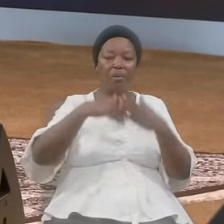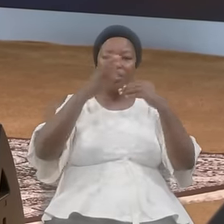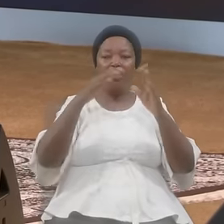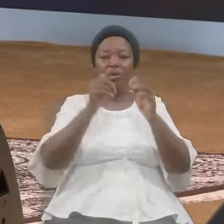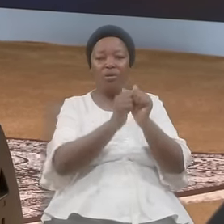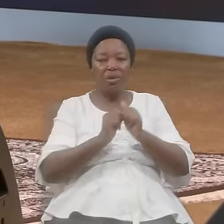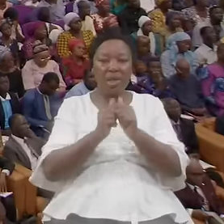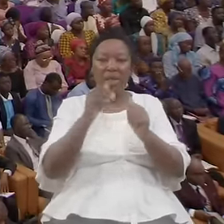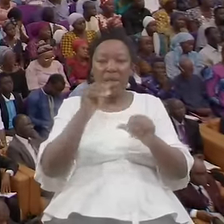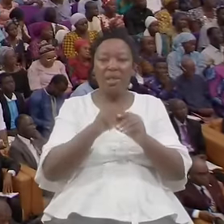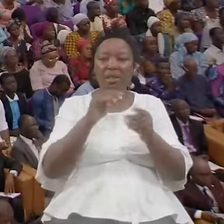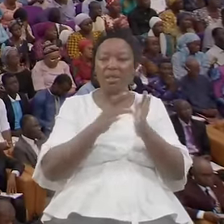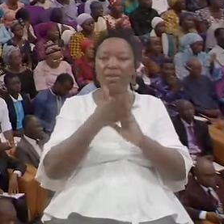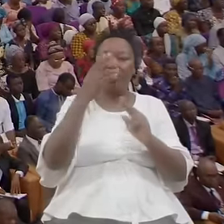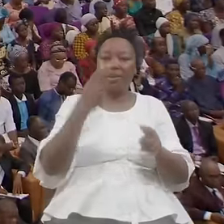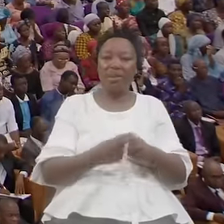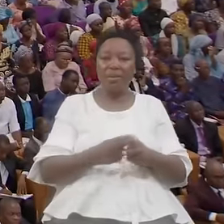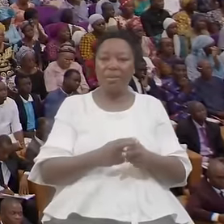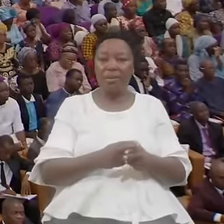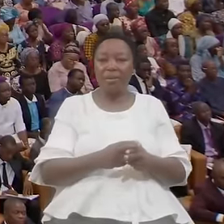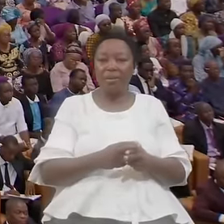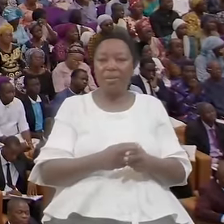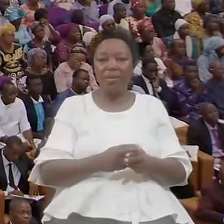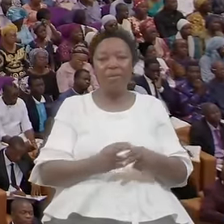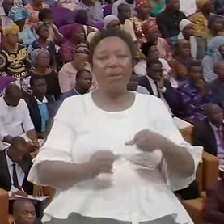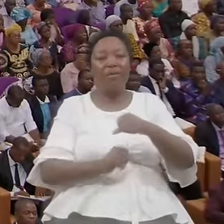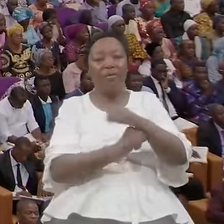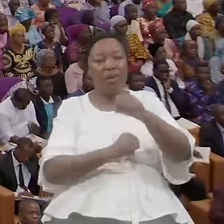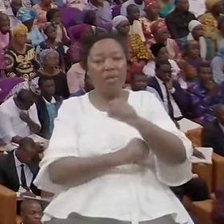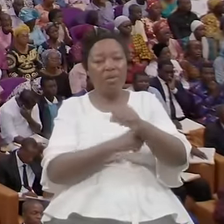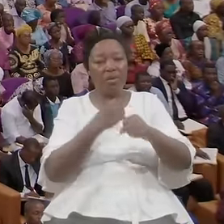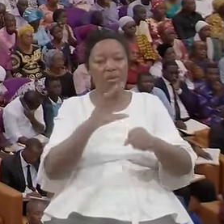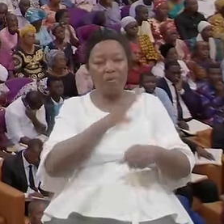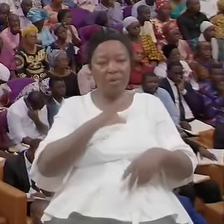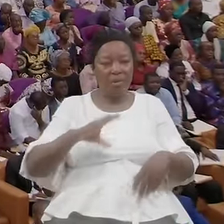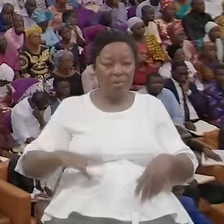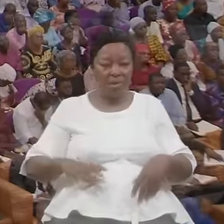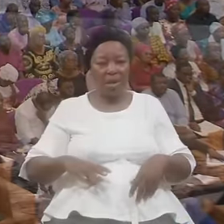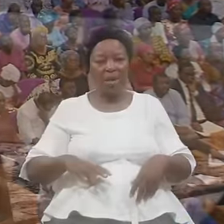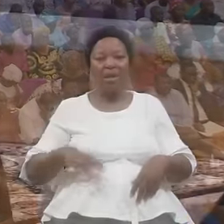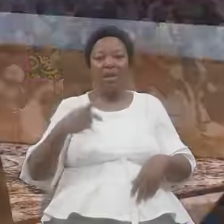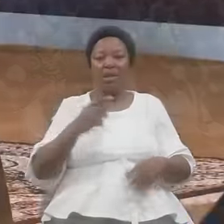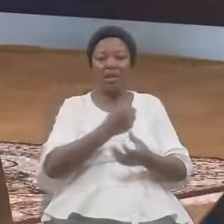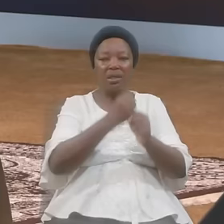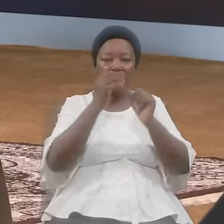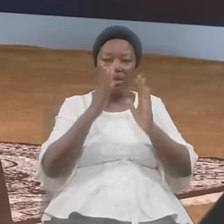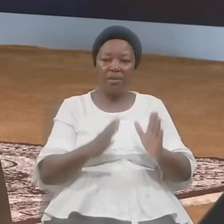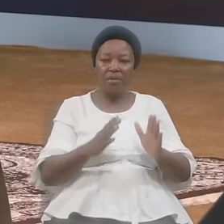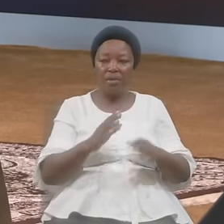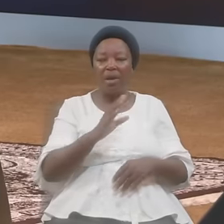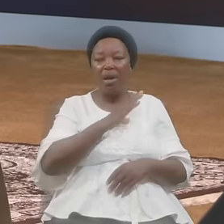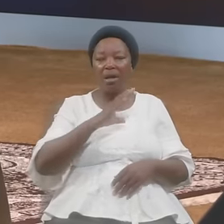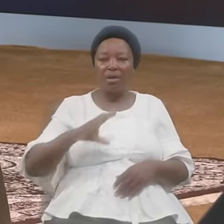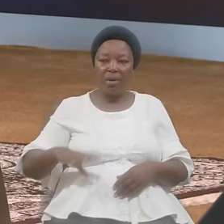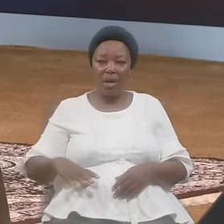In Jesus Name Foundation Of Christ The Savior Christ